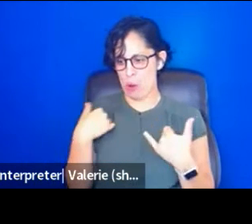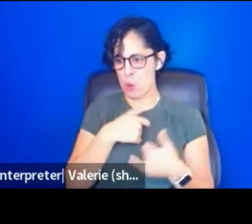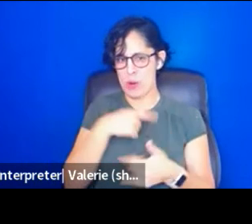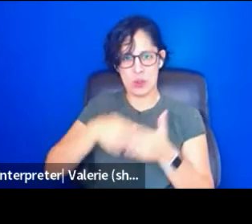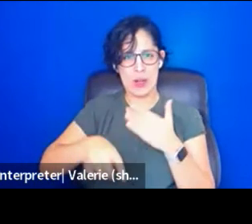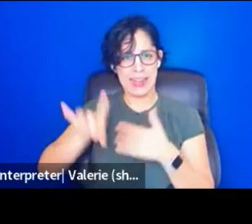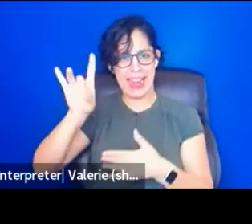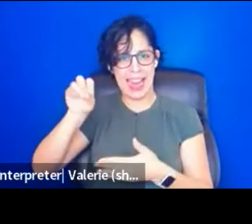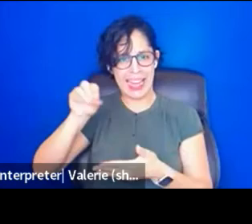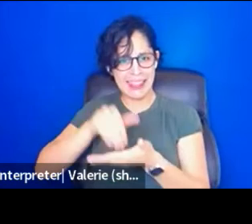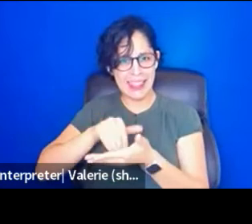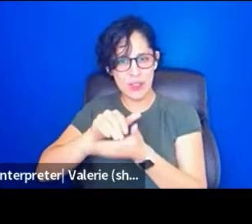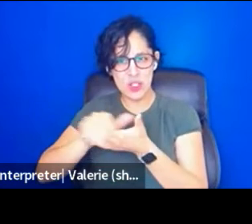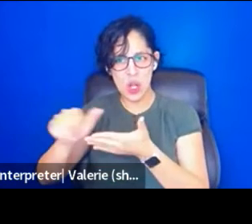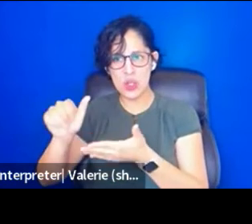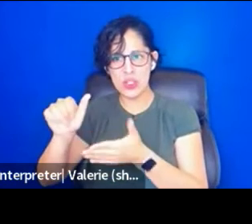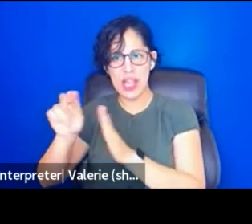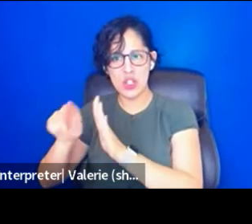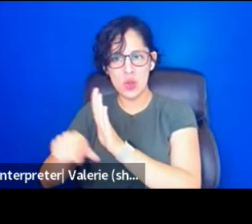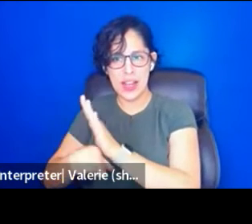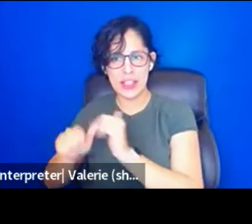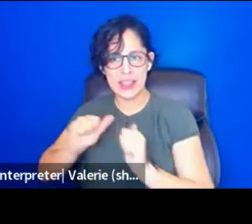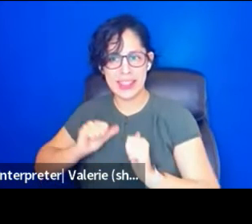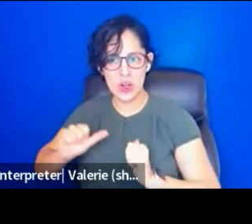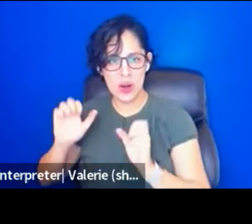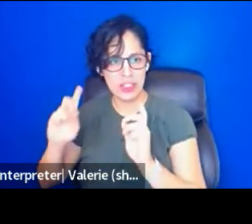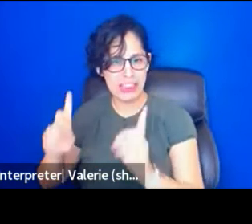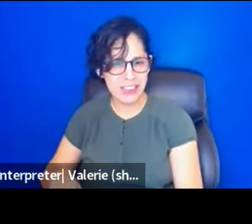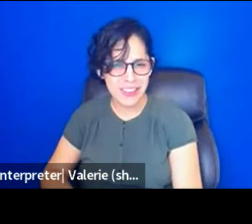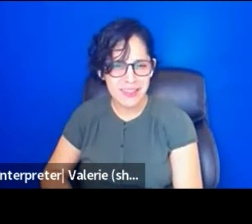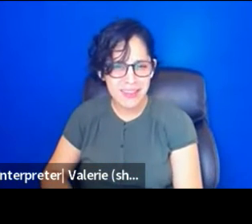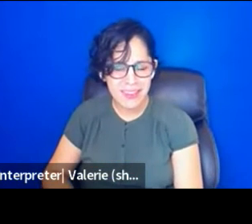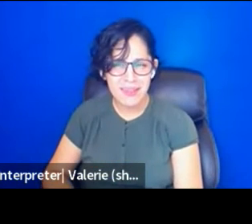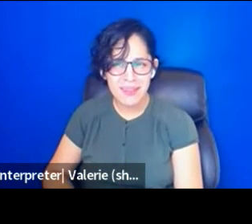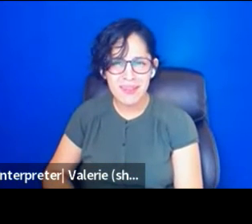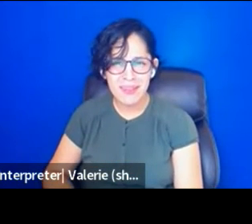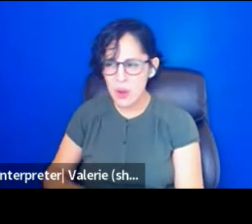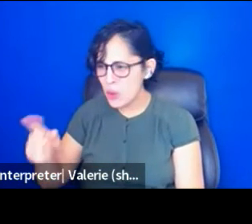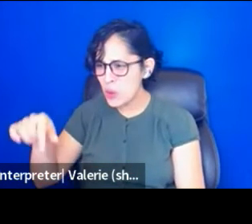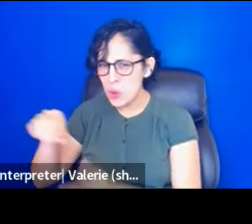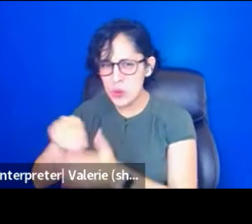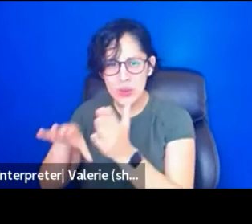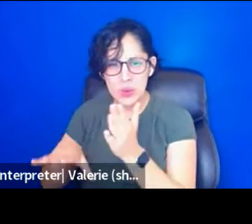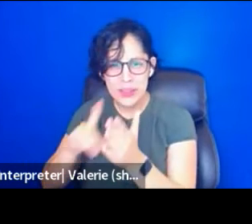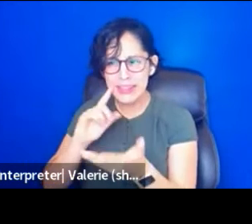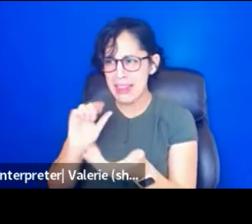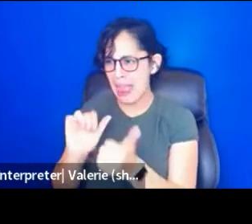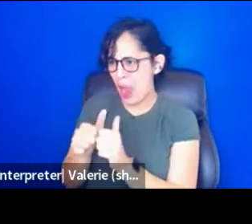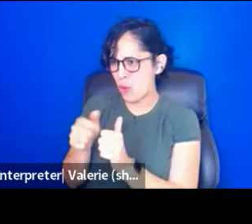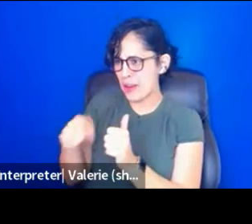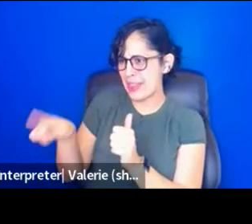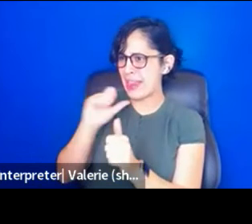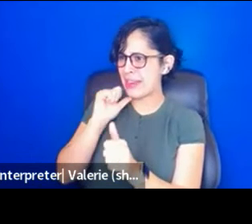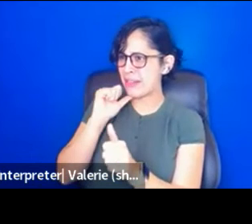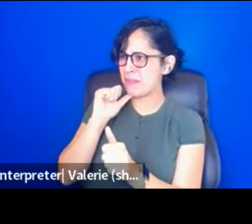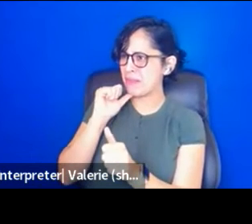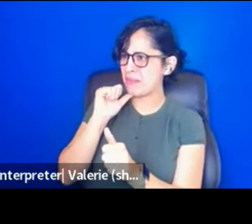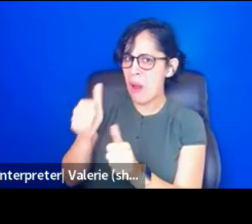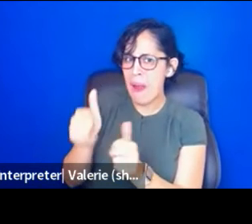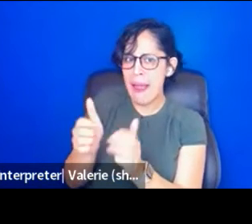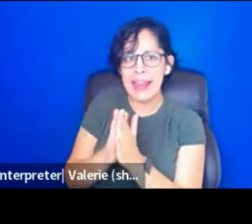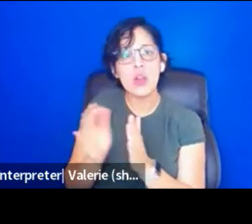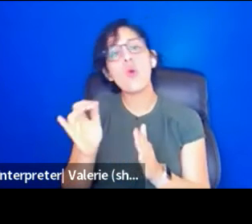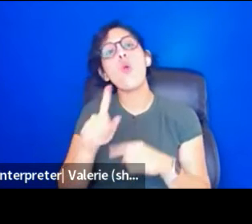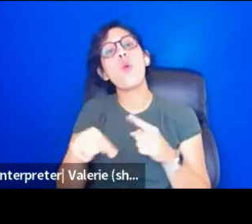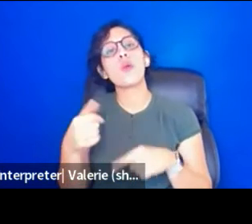,000 a year in undergrad for theater education. And how are those students actually at, how are they not asking when we say, Oh, I,